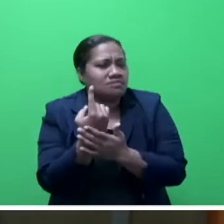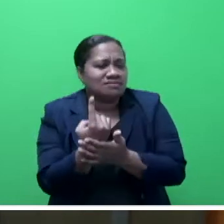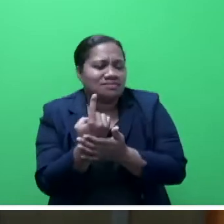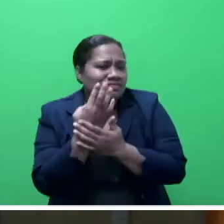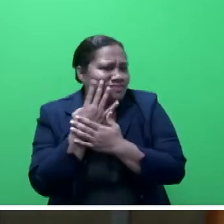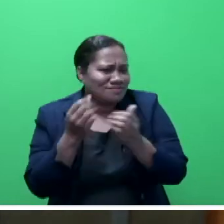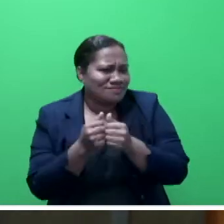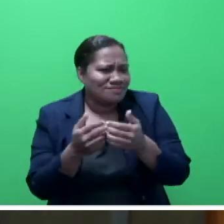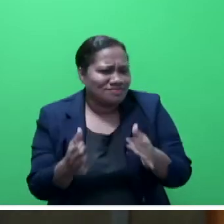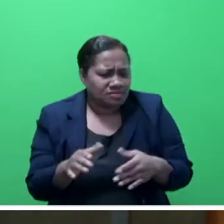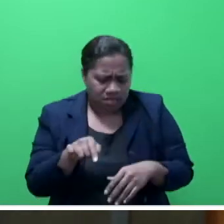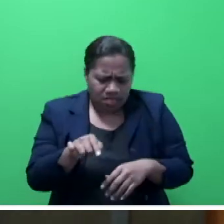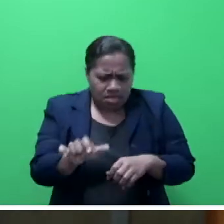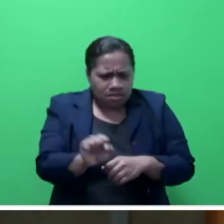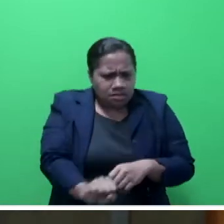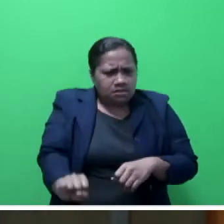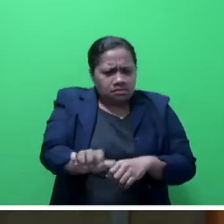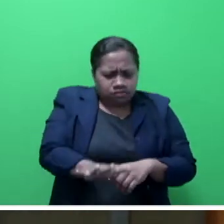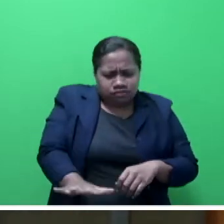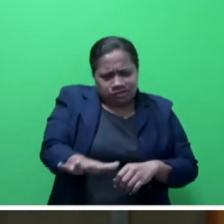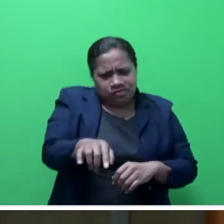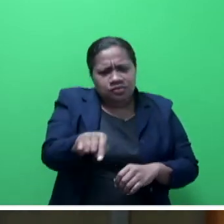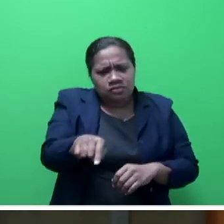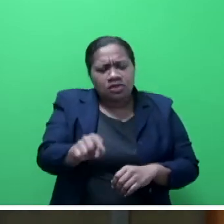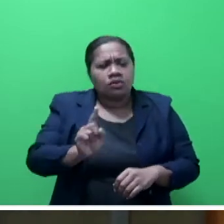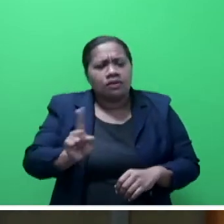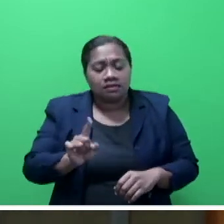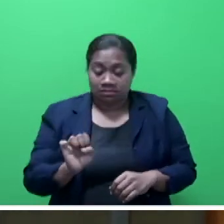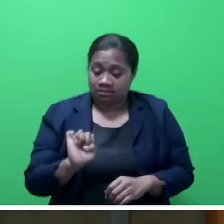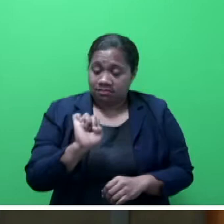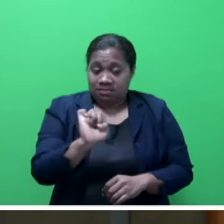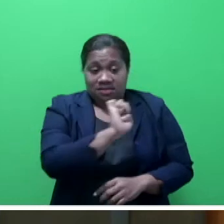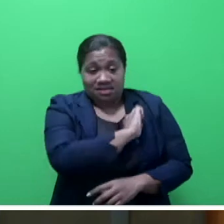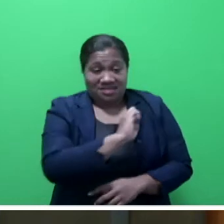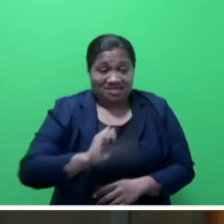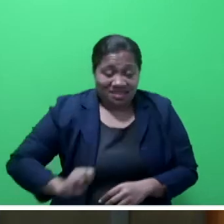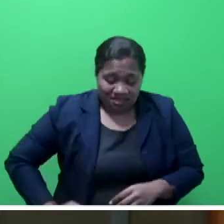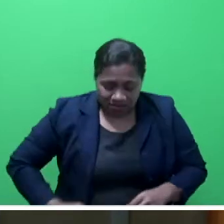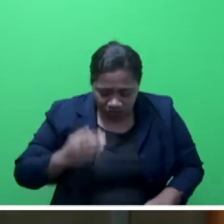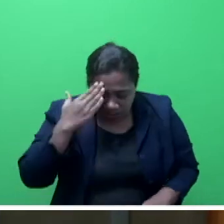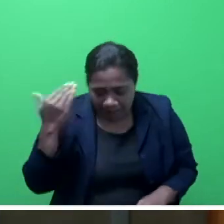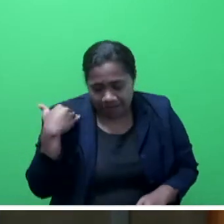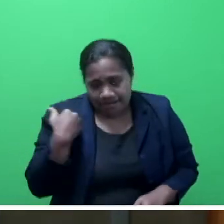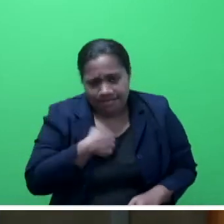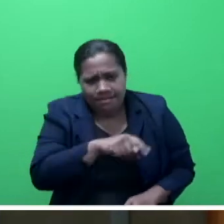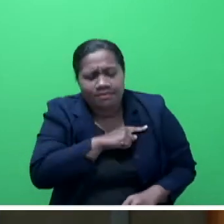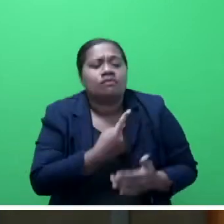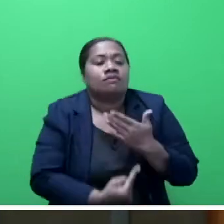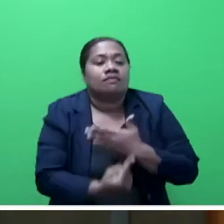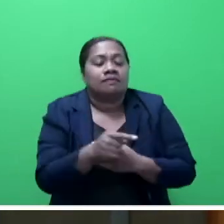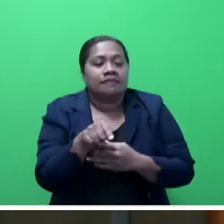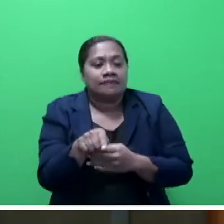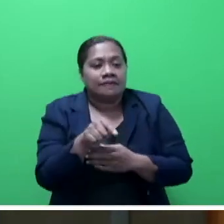It is a platform that his Excellency the President reminded us that it is enshrined